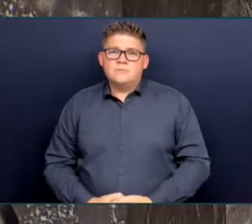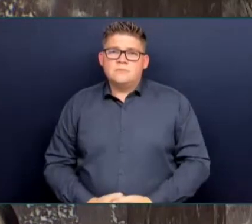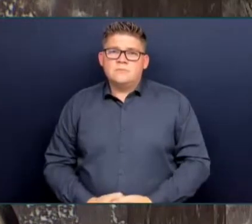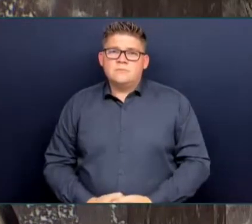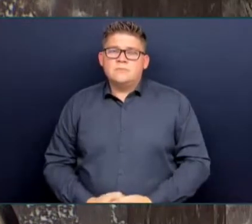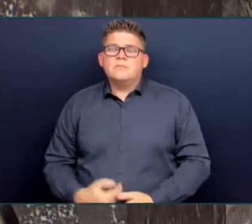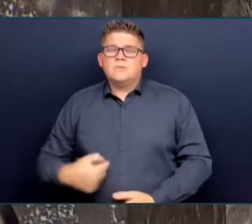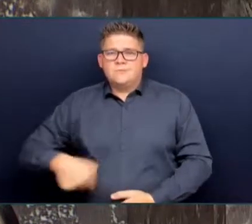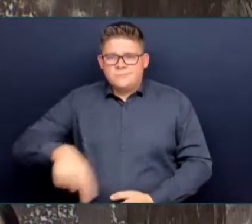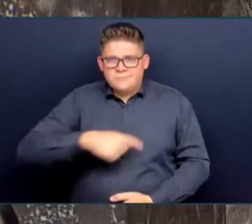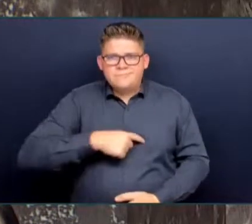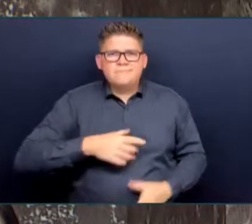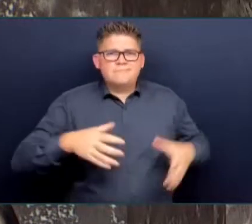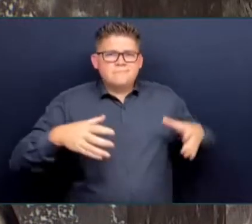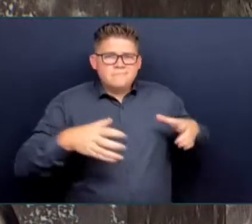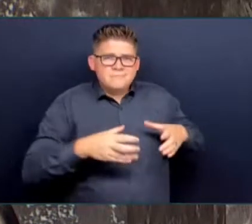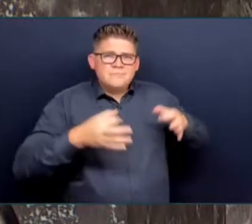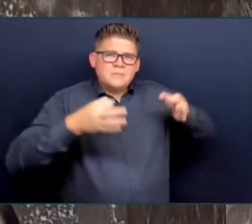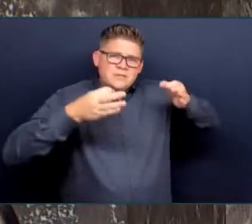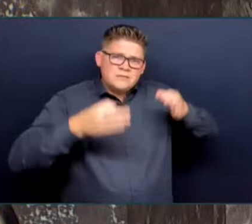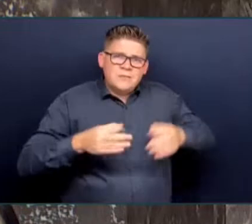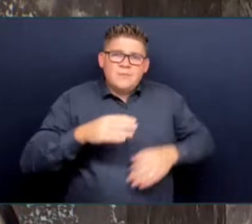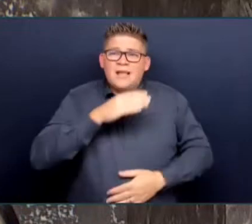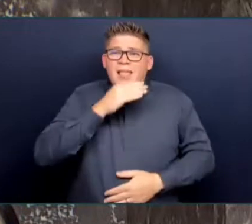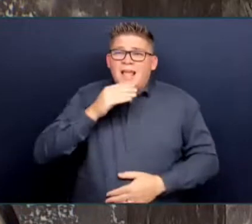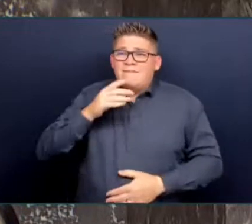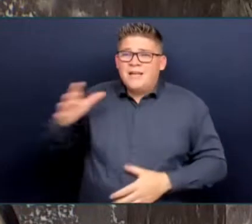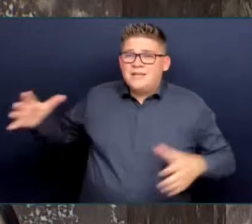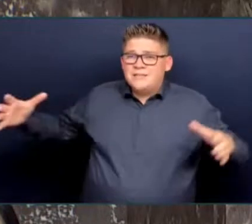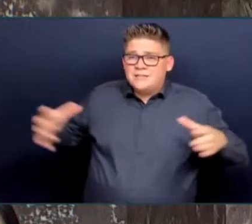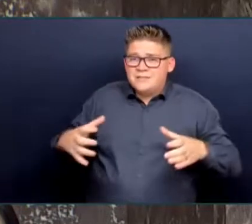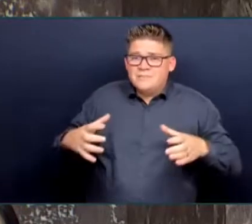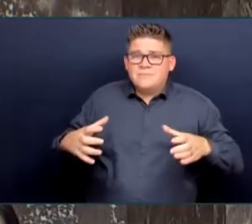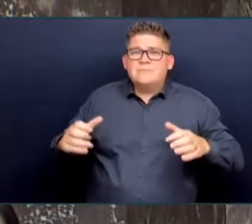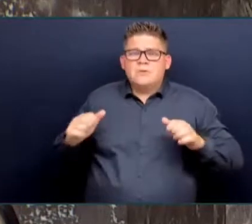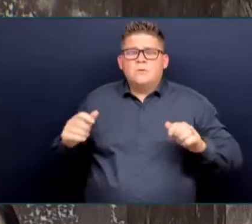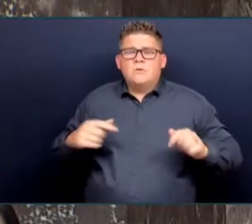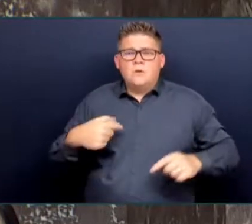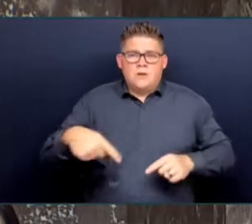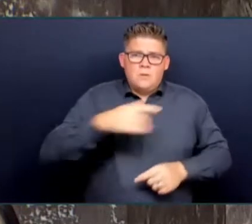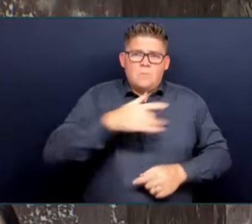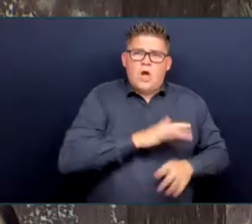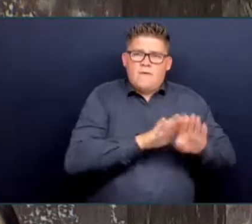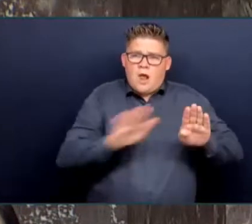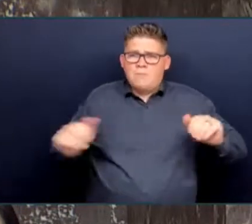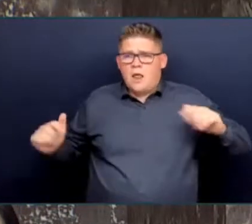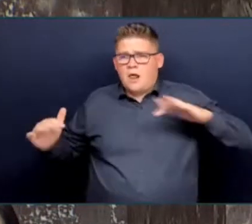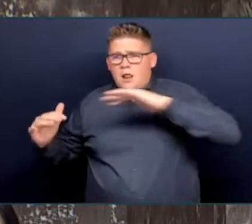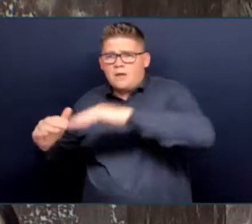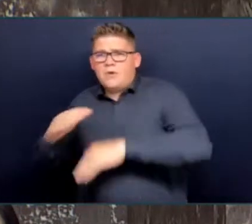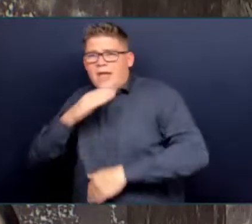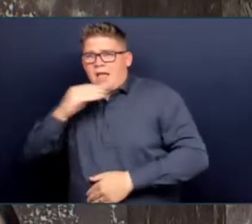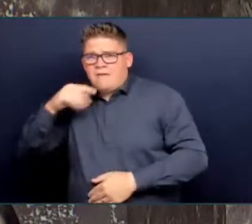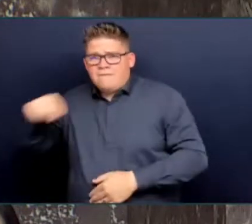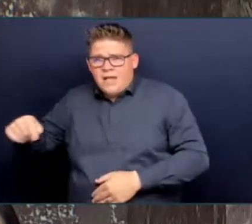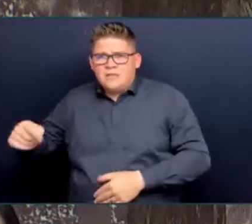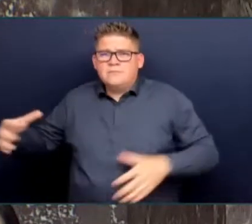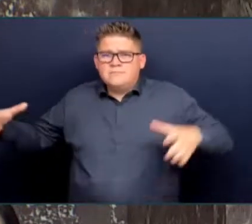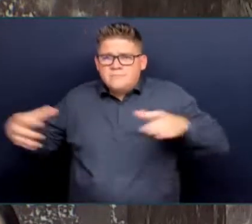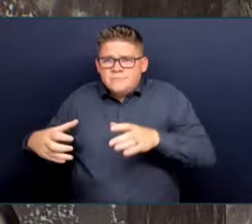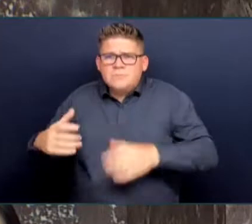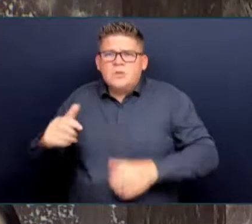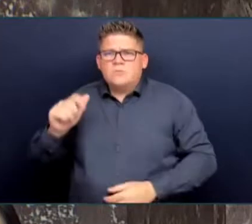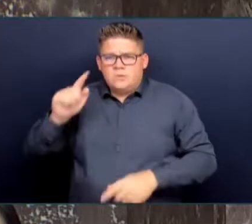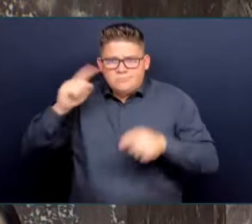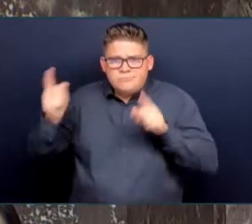the country and the provinces and the territories, all agreed that we need Ottawa to make some significant changes that